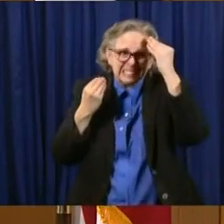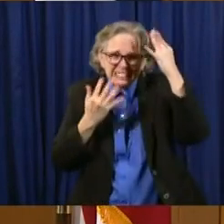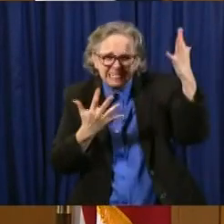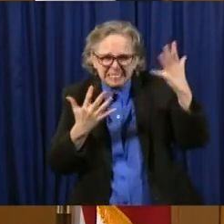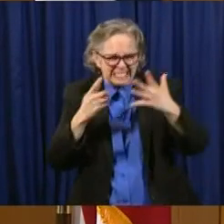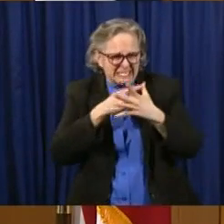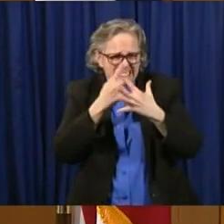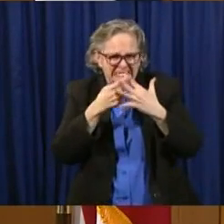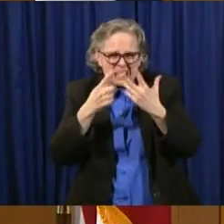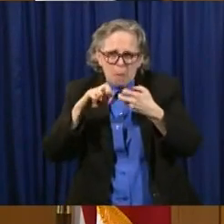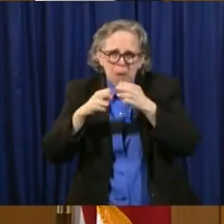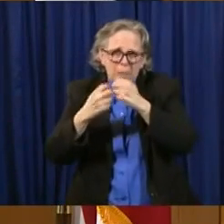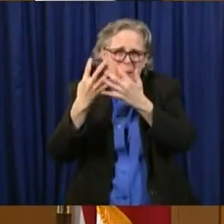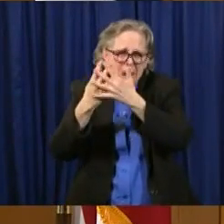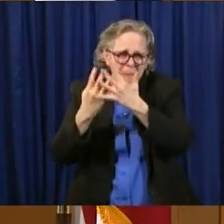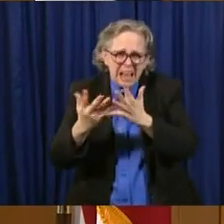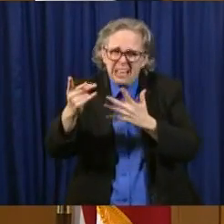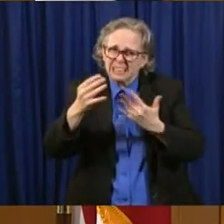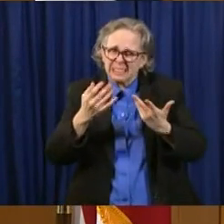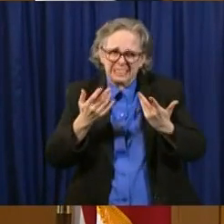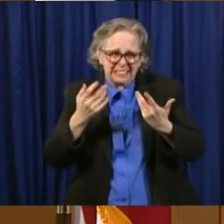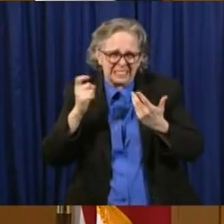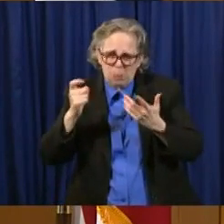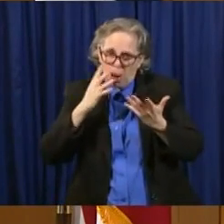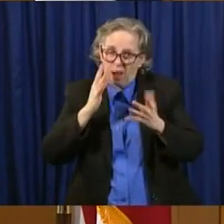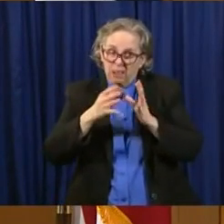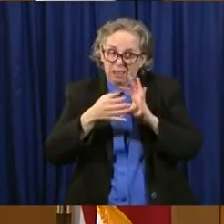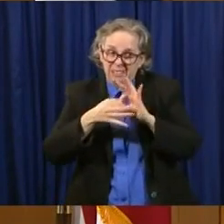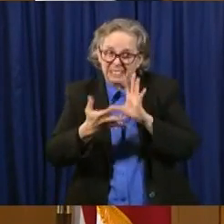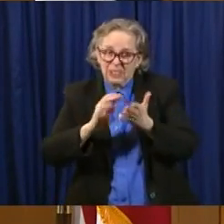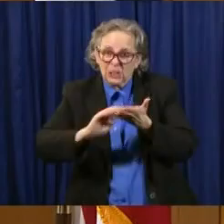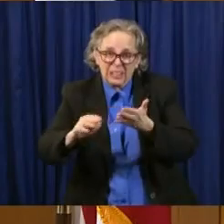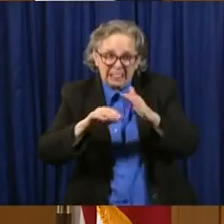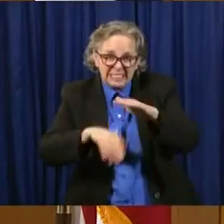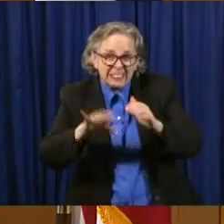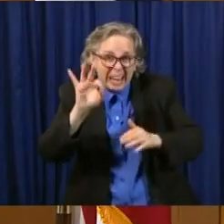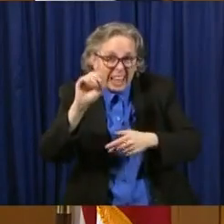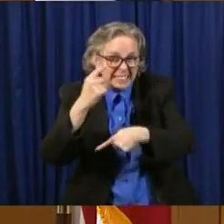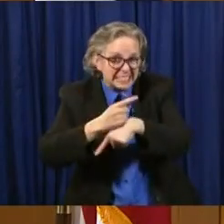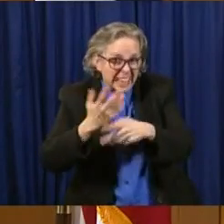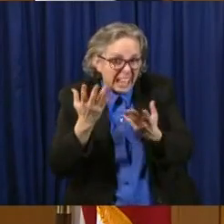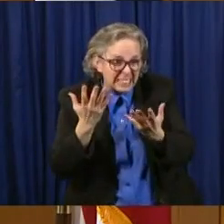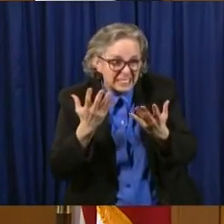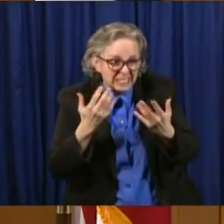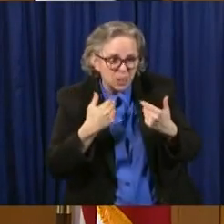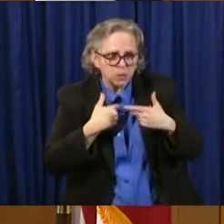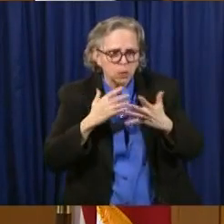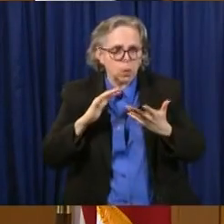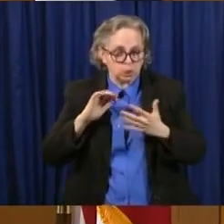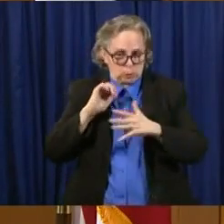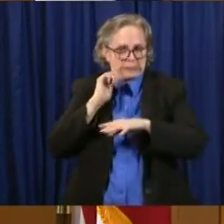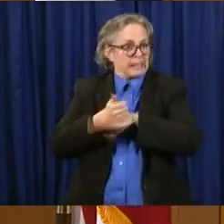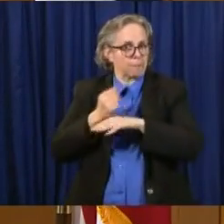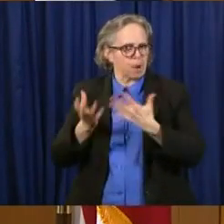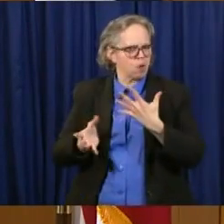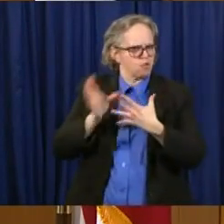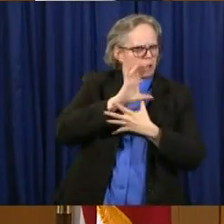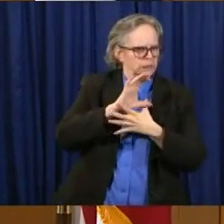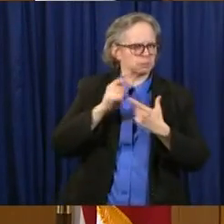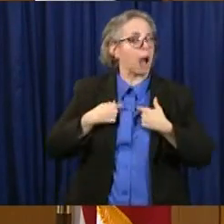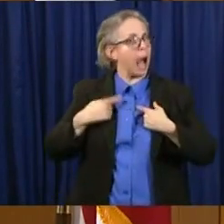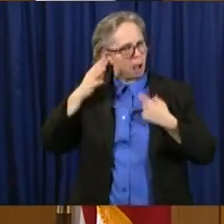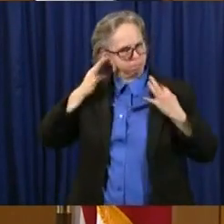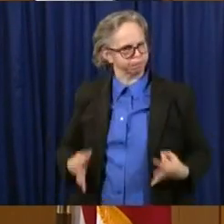release in the next 90 days. Uh, we set forth criteria that, that I determined, uh, for those who we would